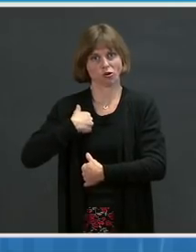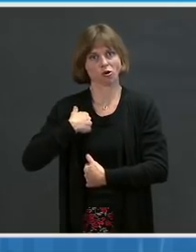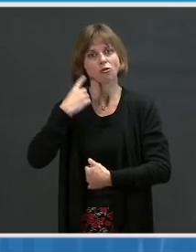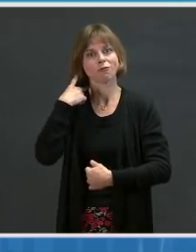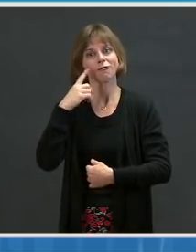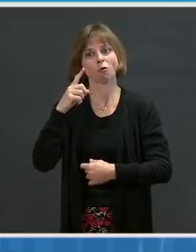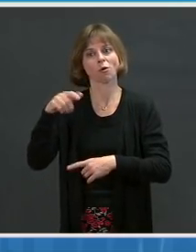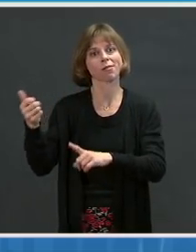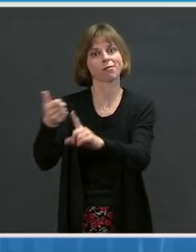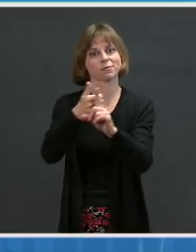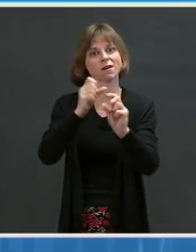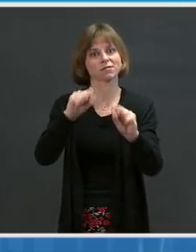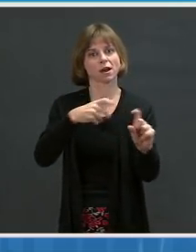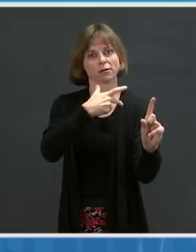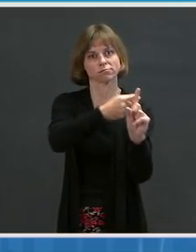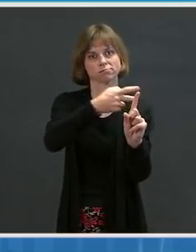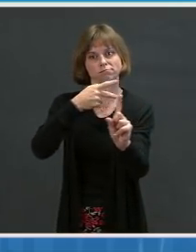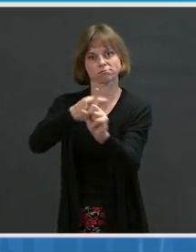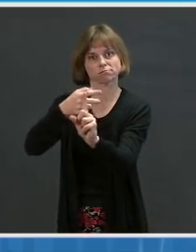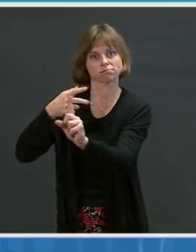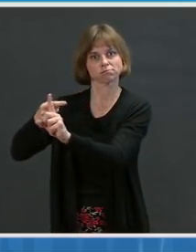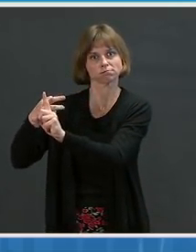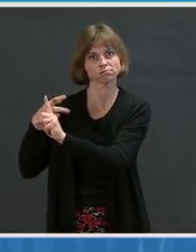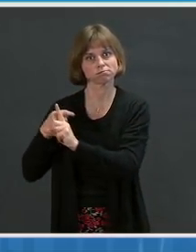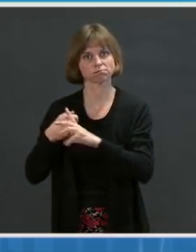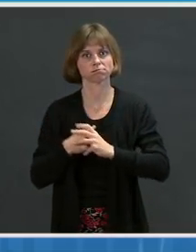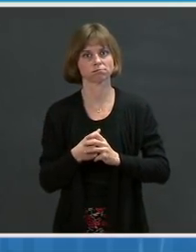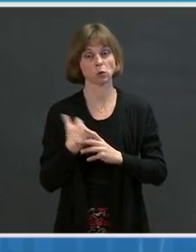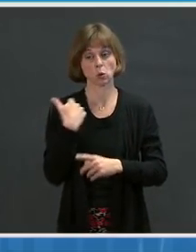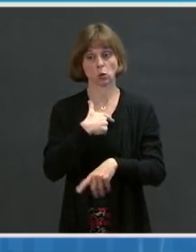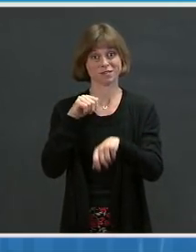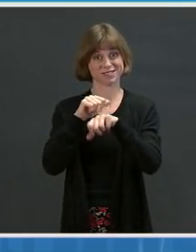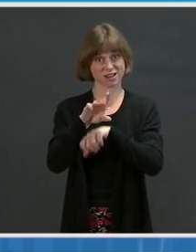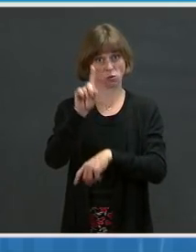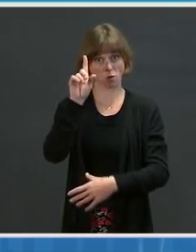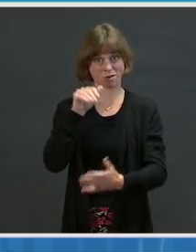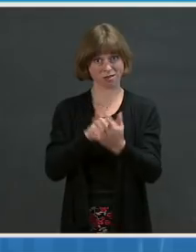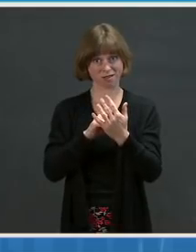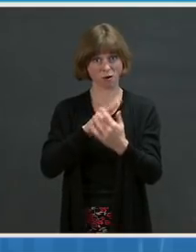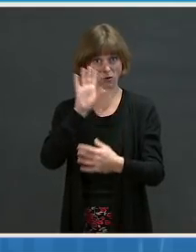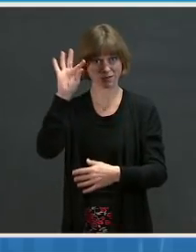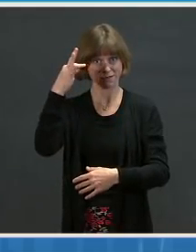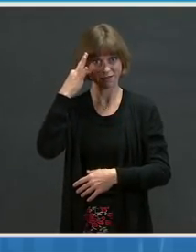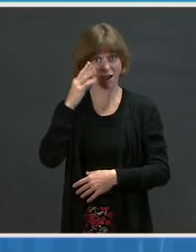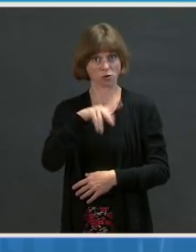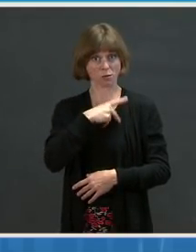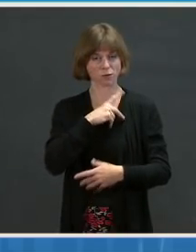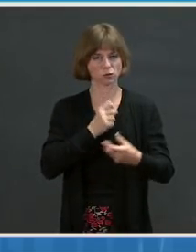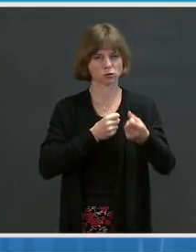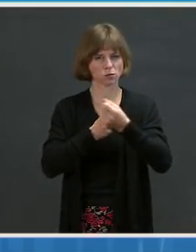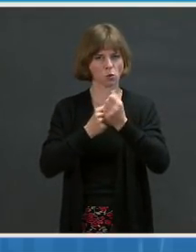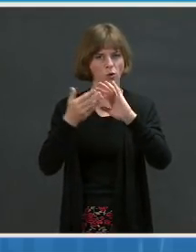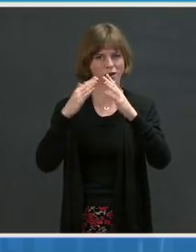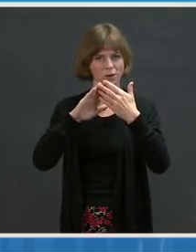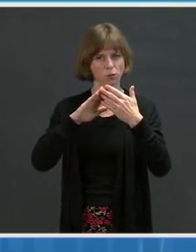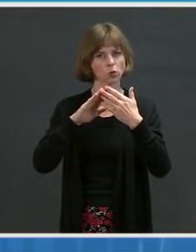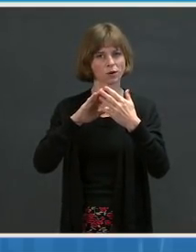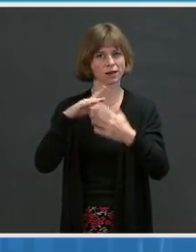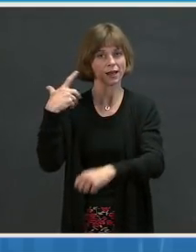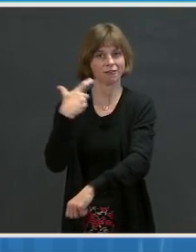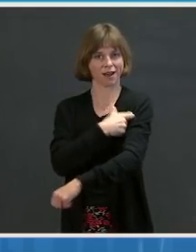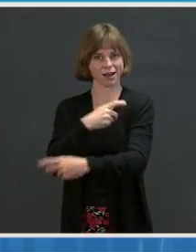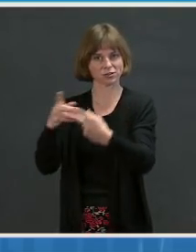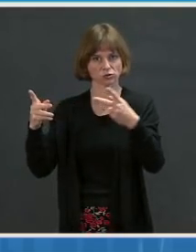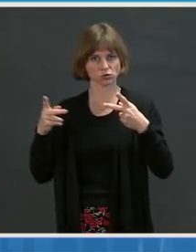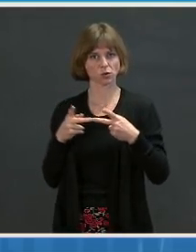We've also deployed 1,000 federal personnel to support community vaccination sites in operational